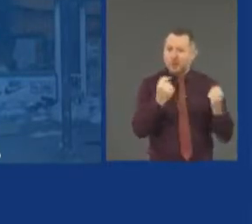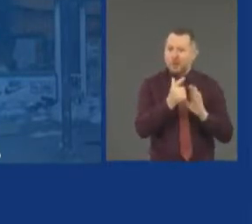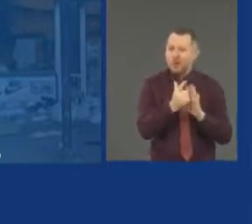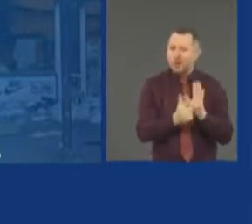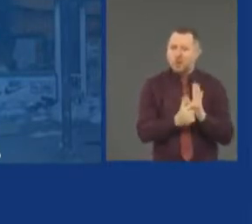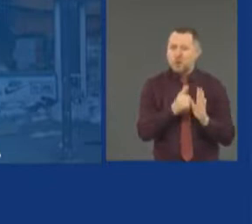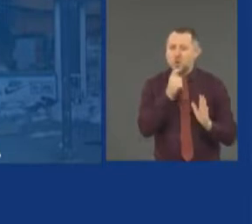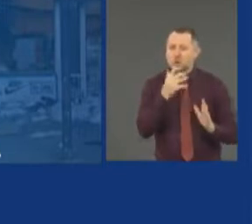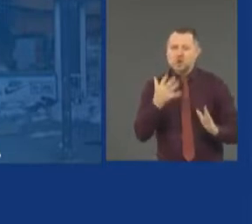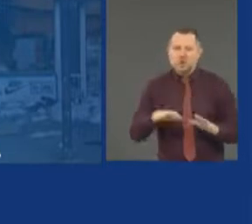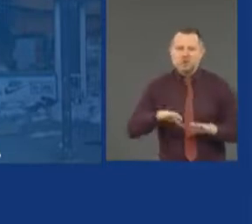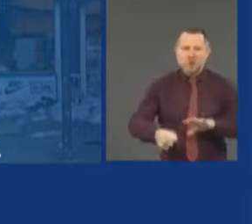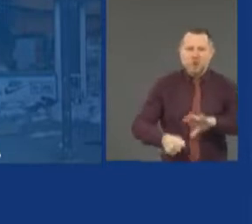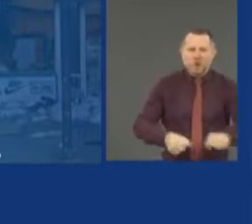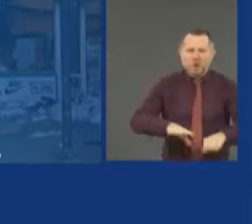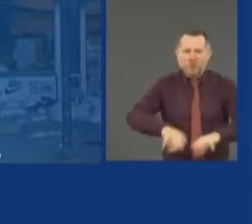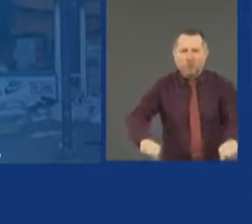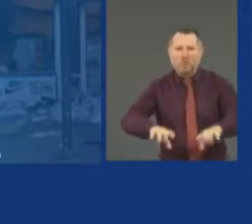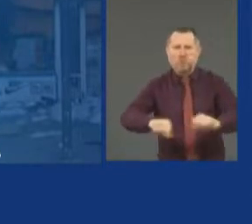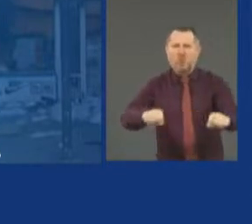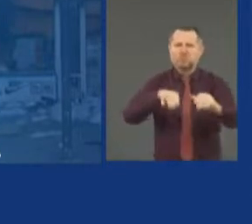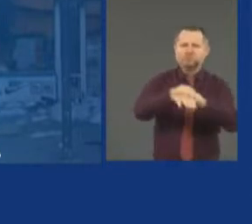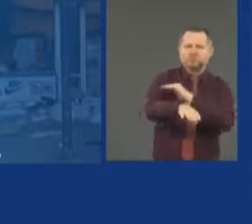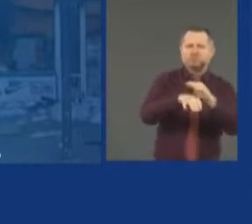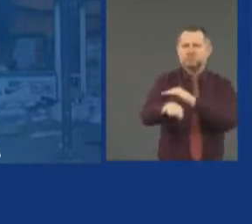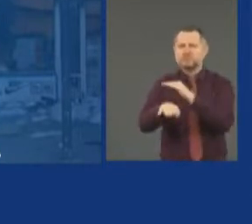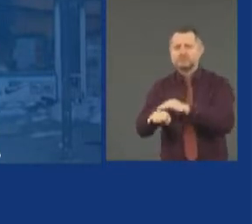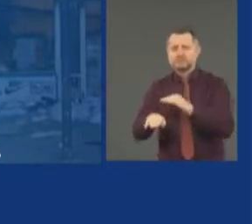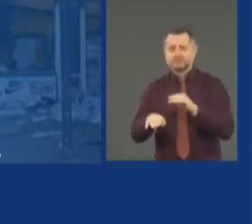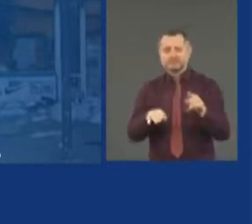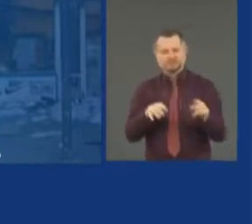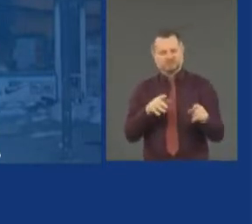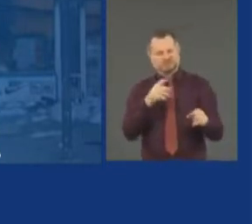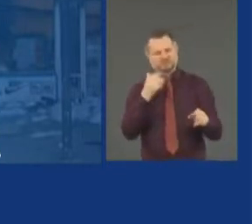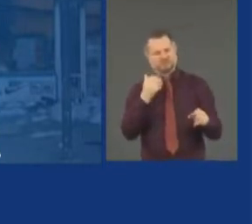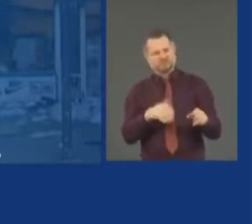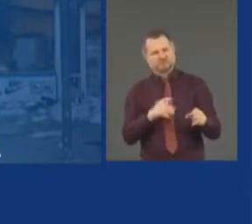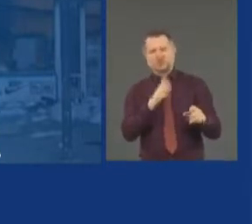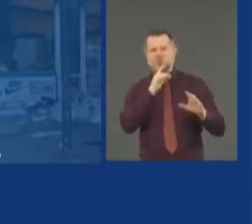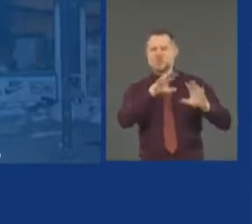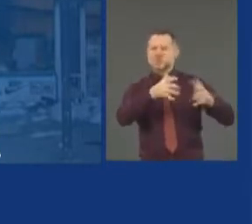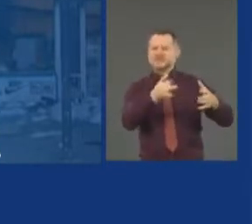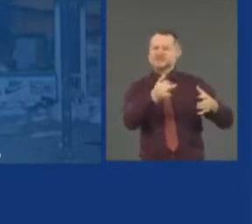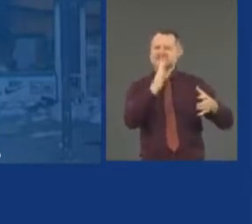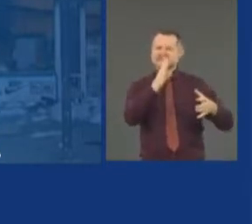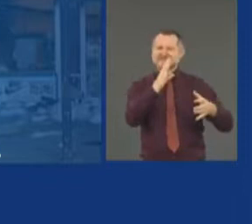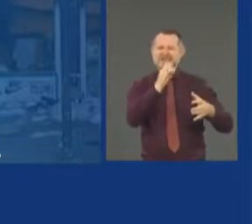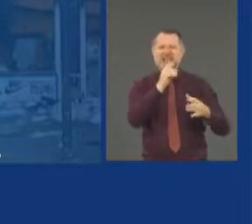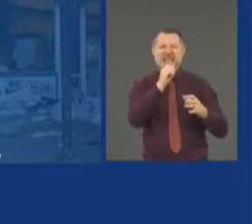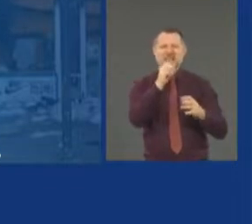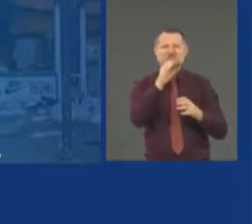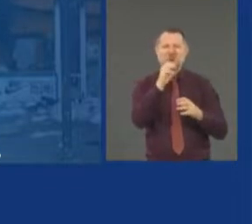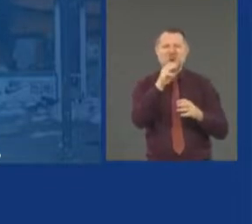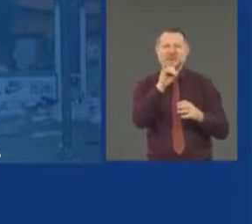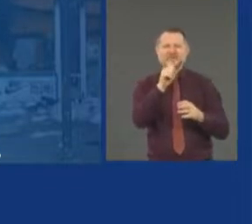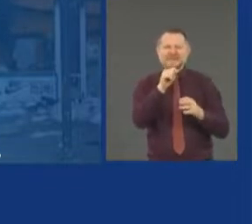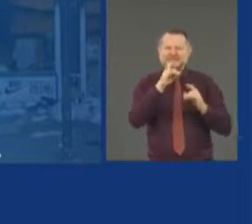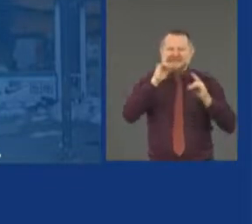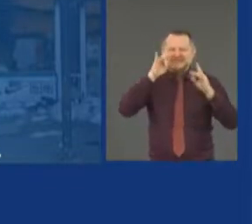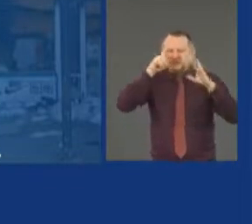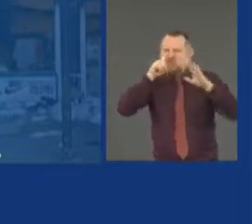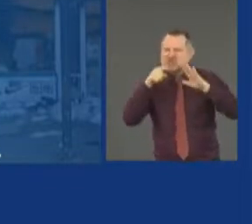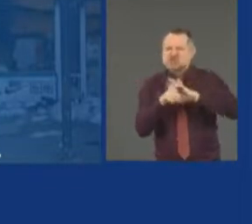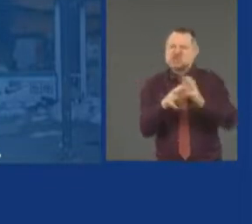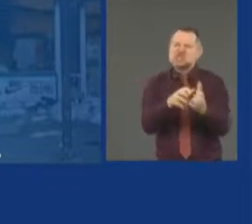groups who are using this moment for their own